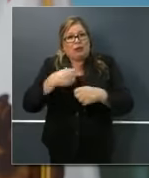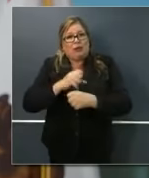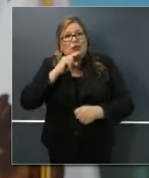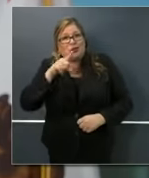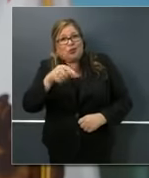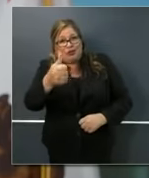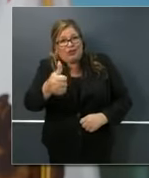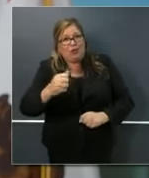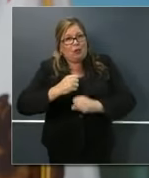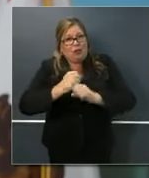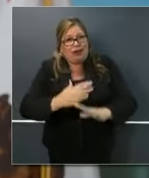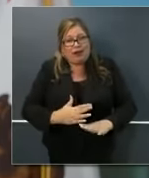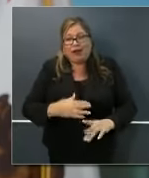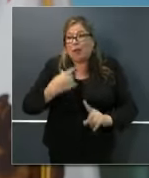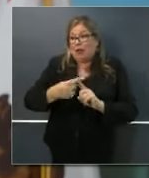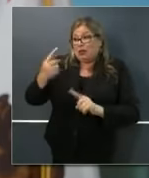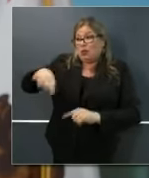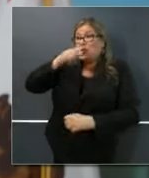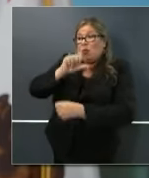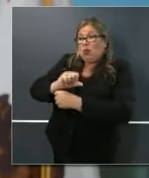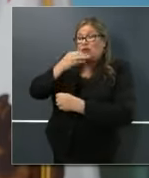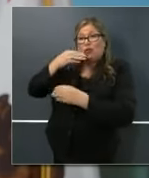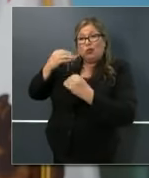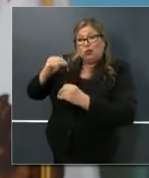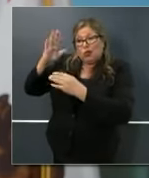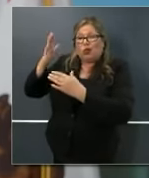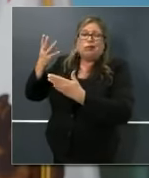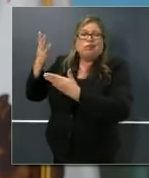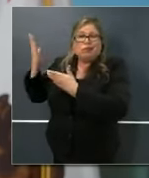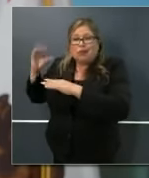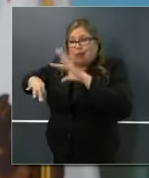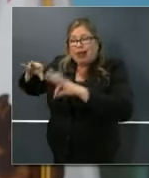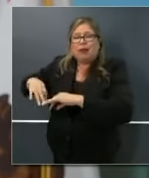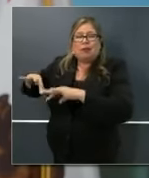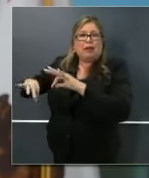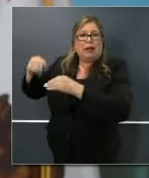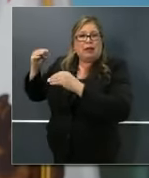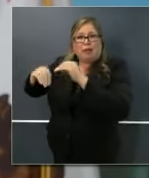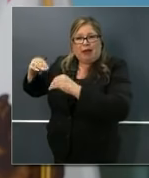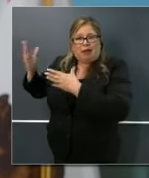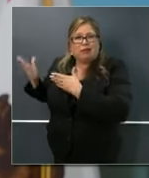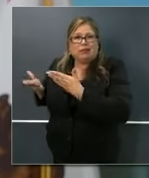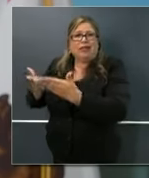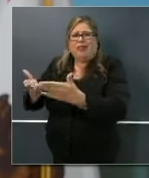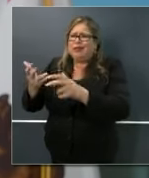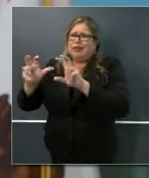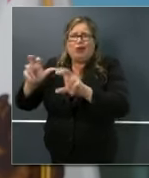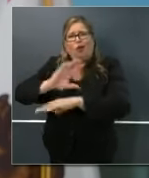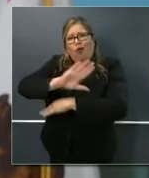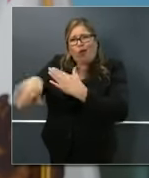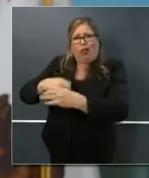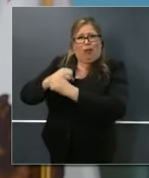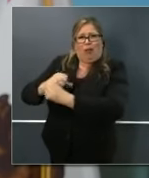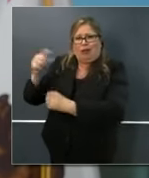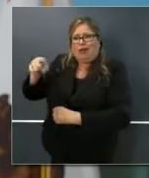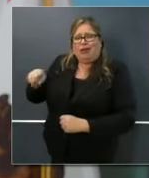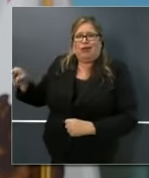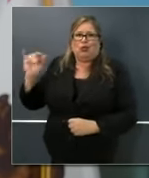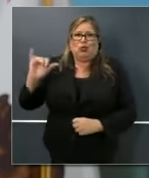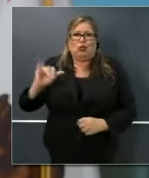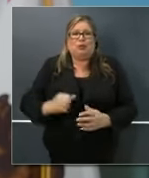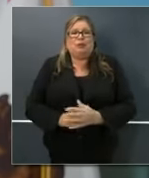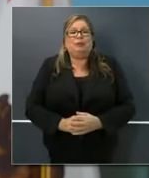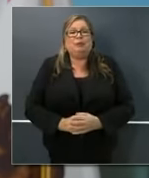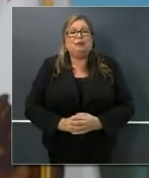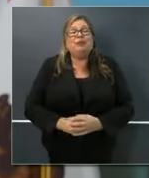but those workers are protected. John Grant has been an extraordinary leader of his union, and John reminded me, and I made this